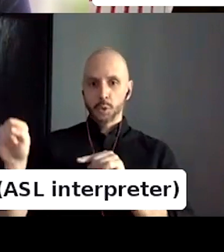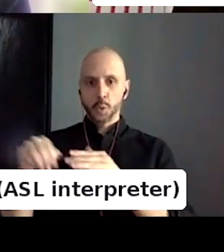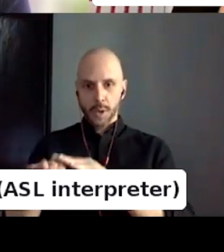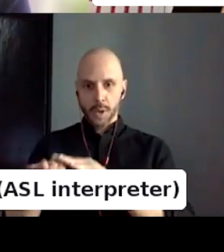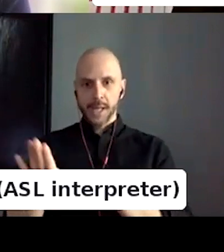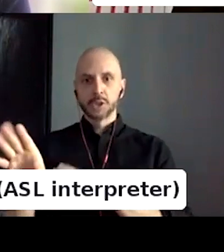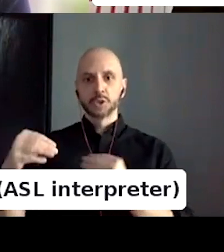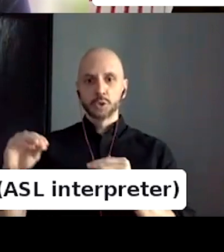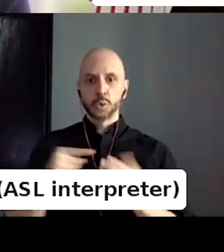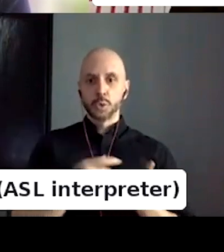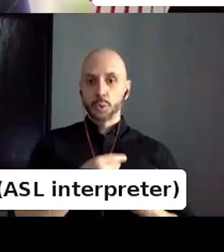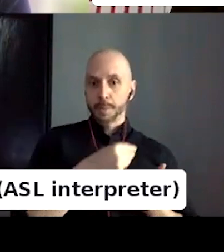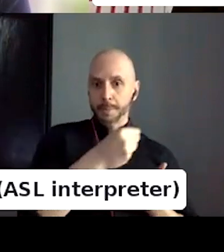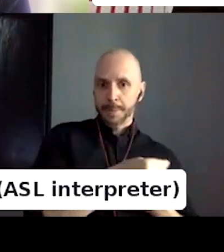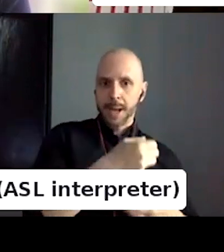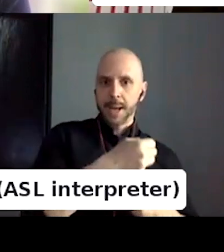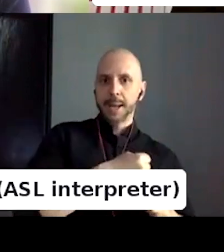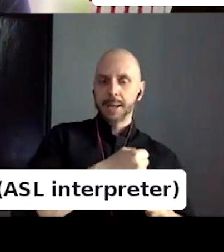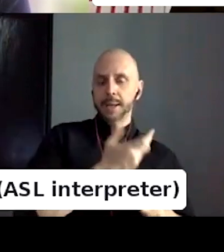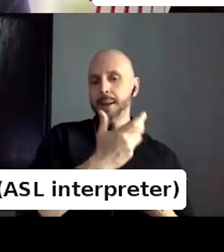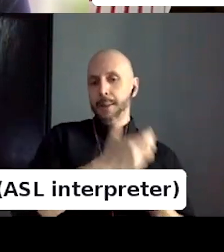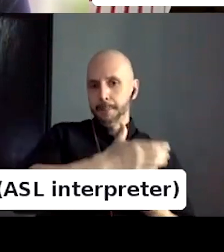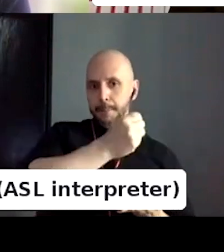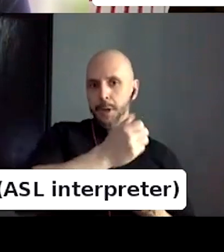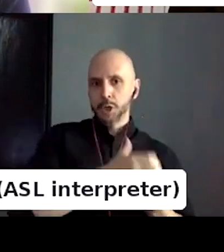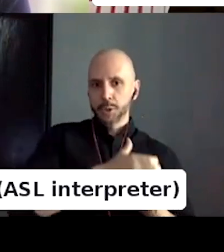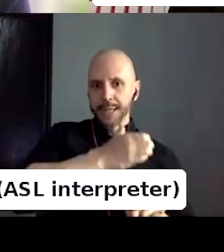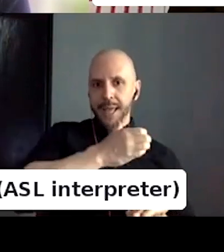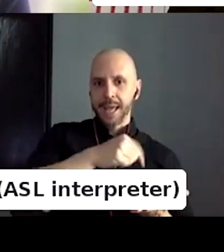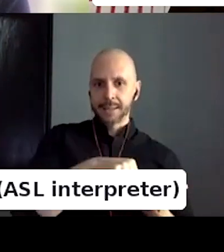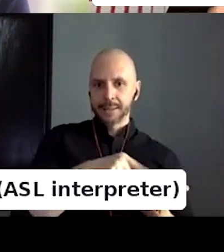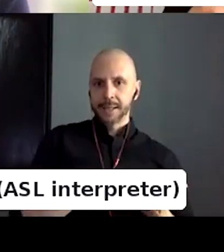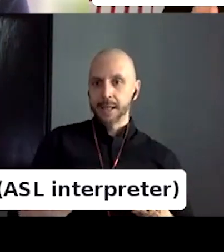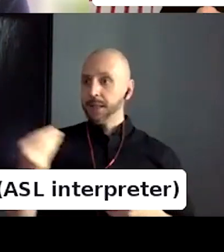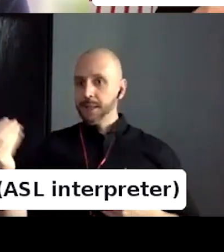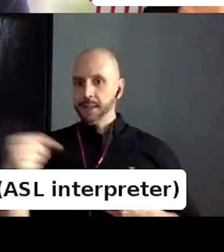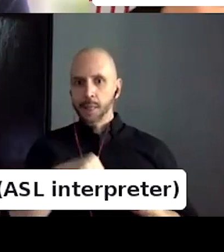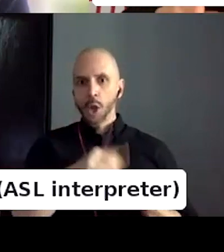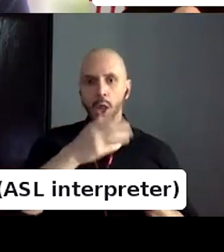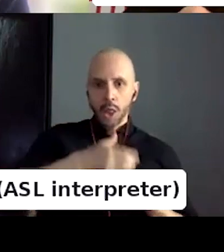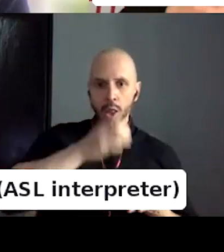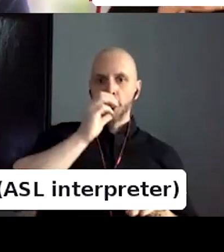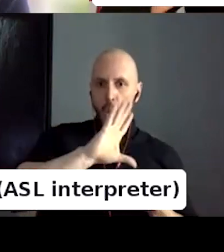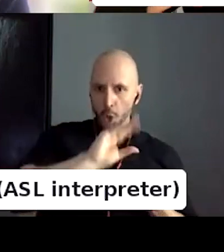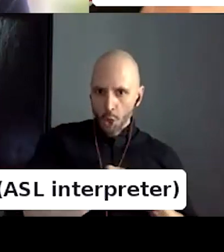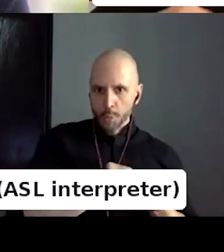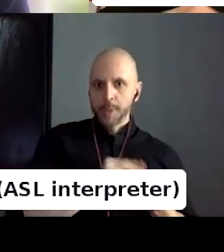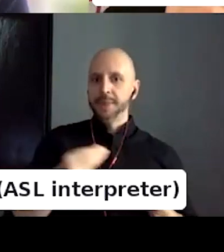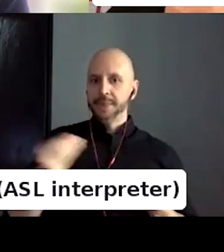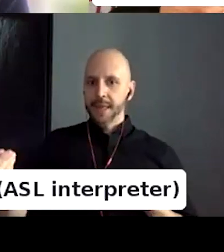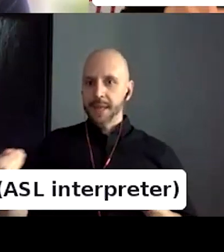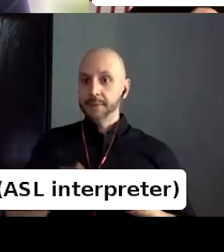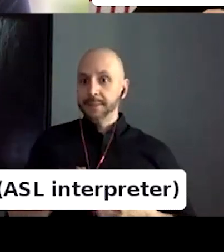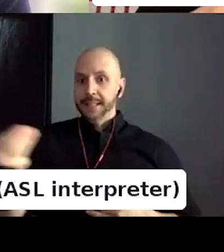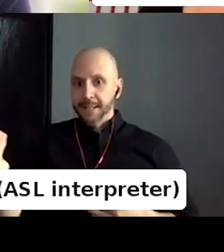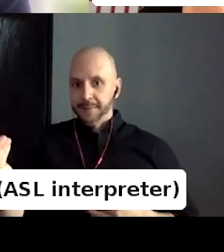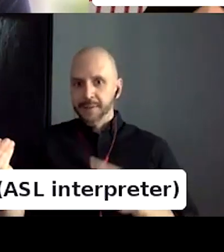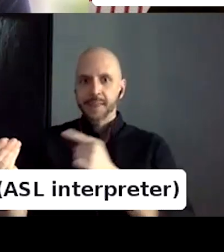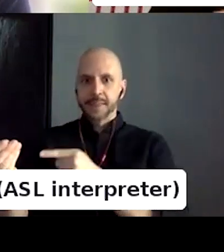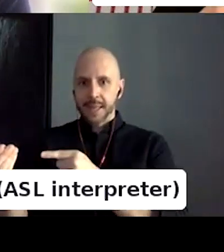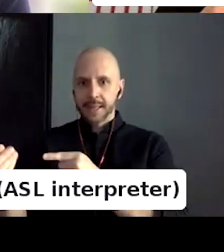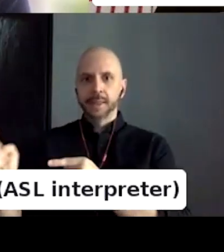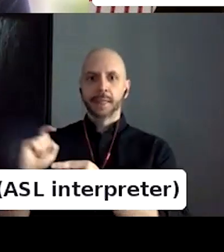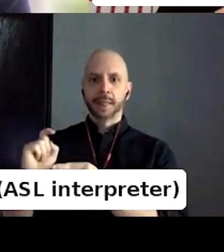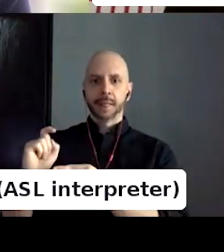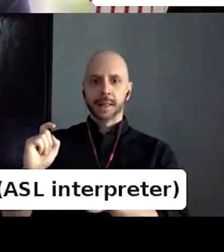You get your deposit back. And then somebody came up with this idea for books and they were like, you can, you can do this so that we can, um, sort of